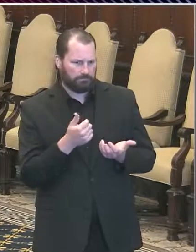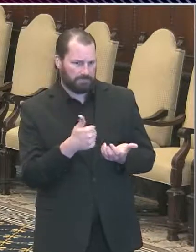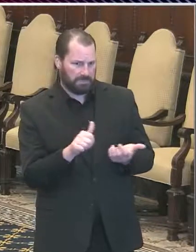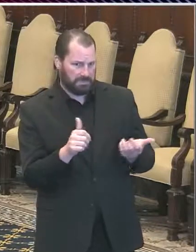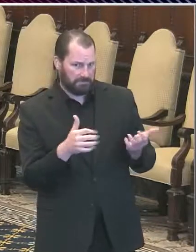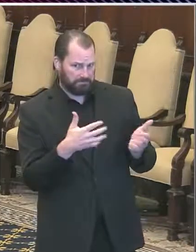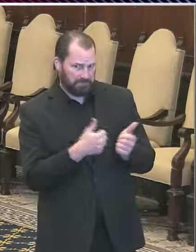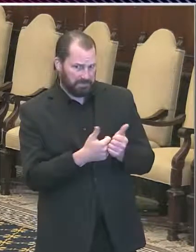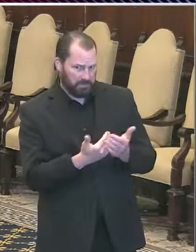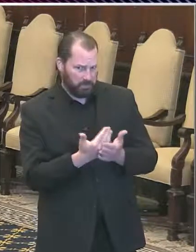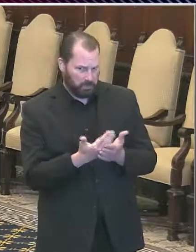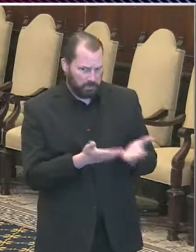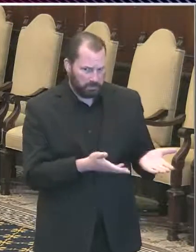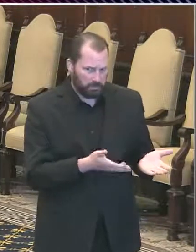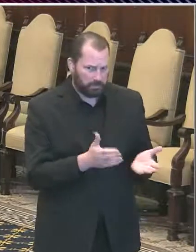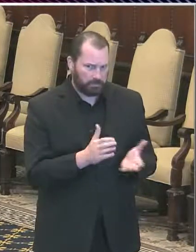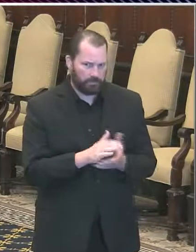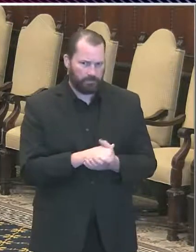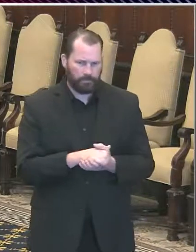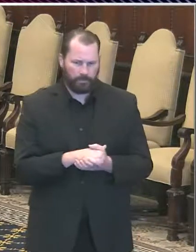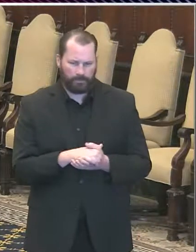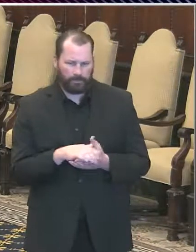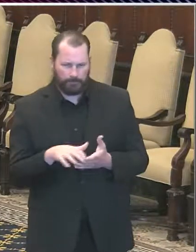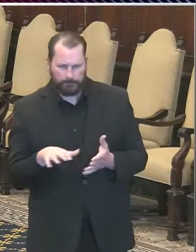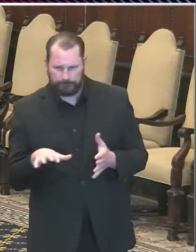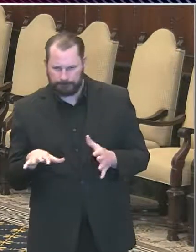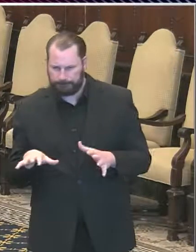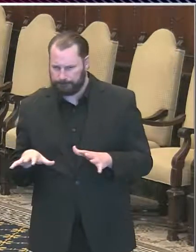Jack can you repeat your question you just cut out